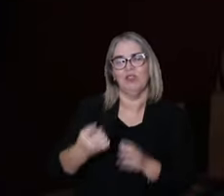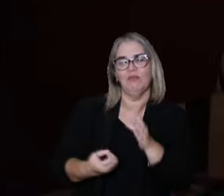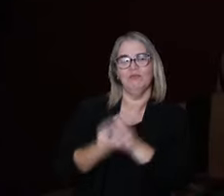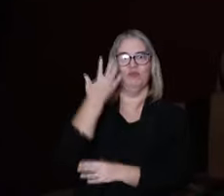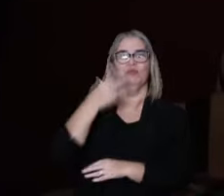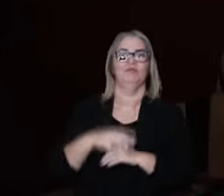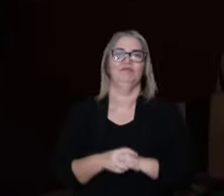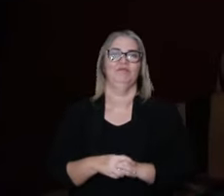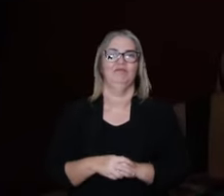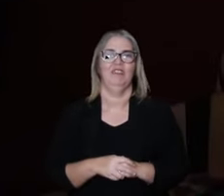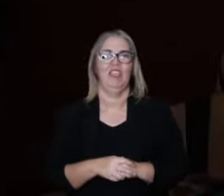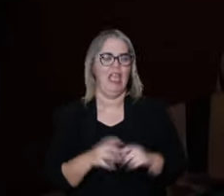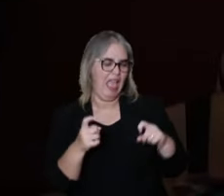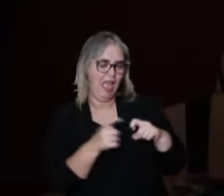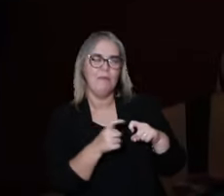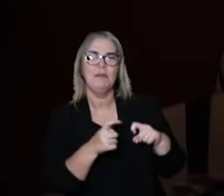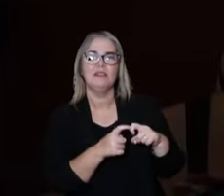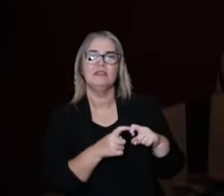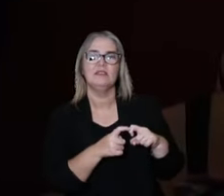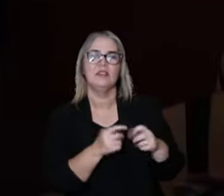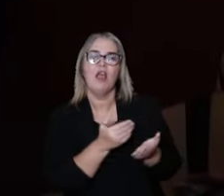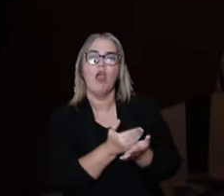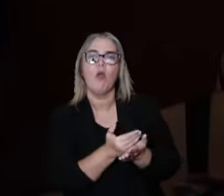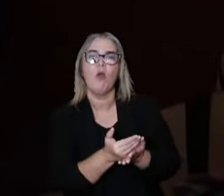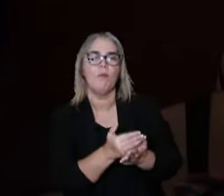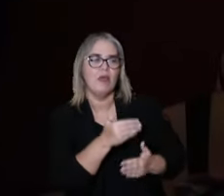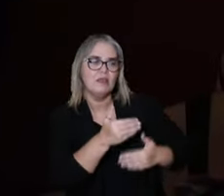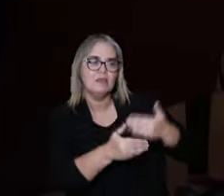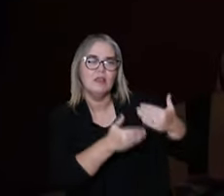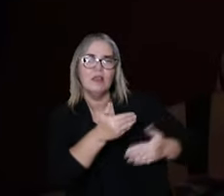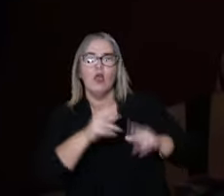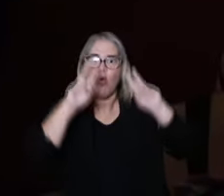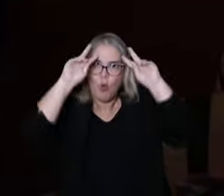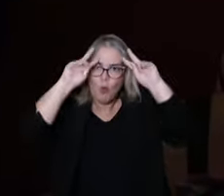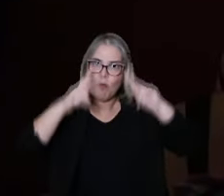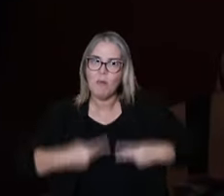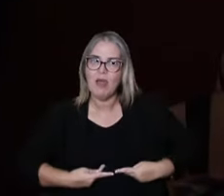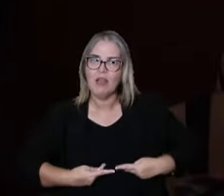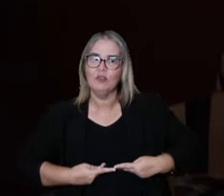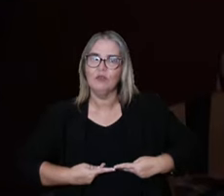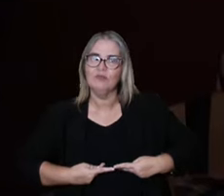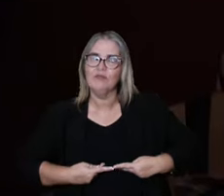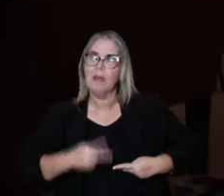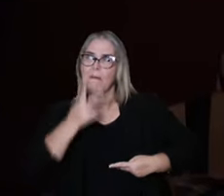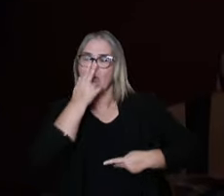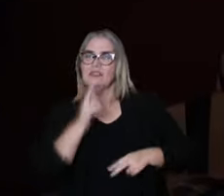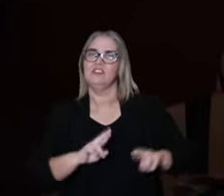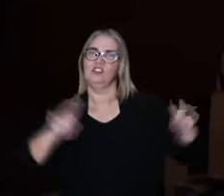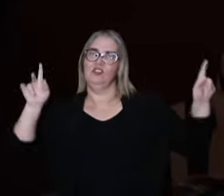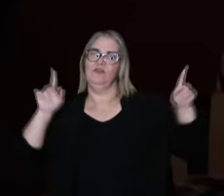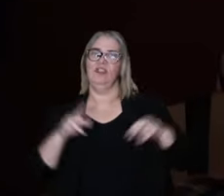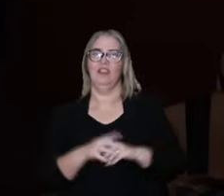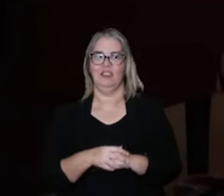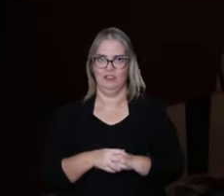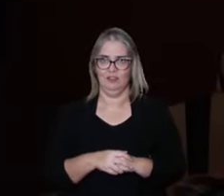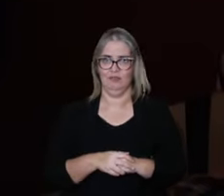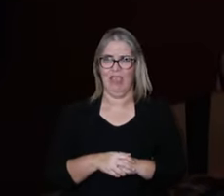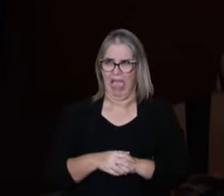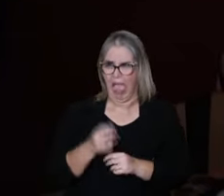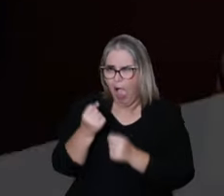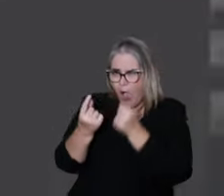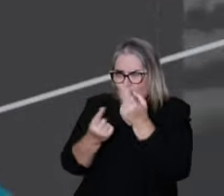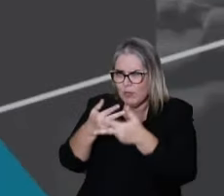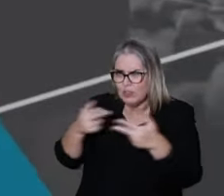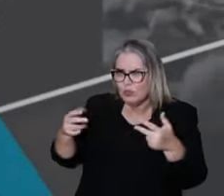So medicine ends up being one of the things that differentiates us humans from other animals. There are